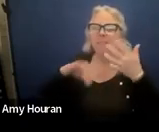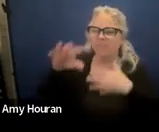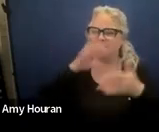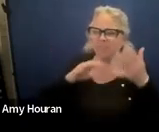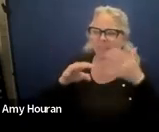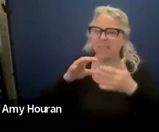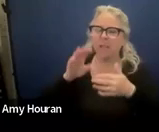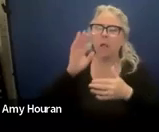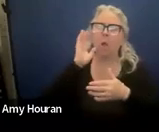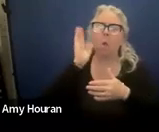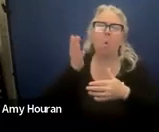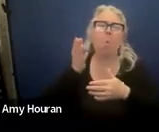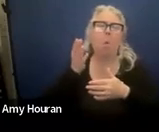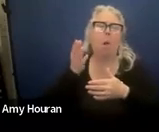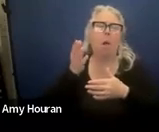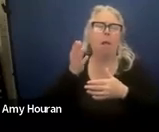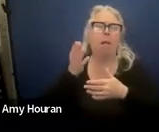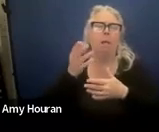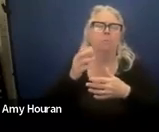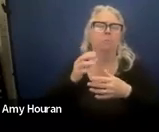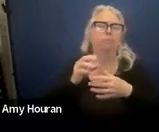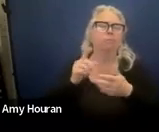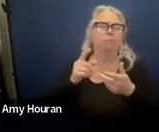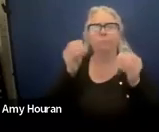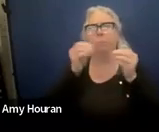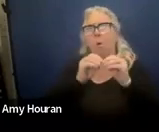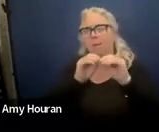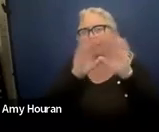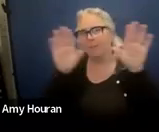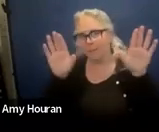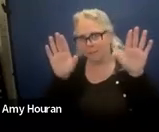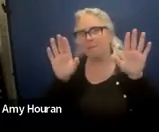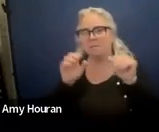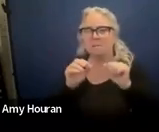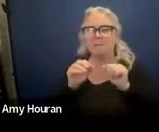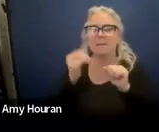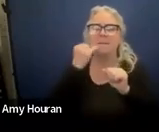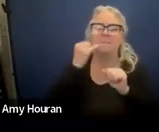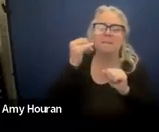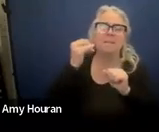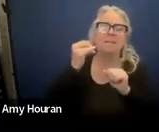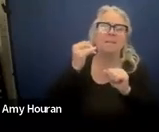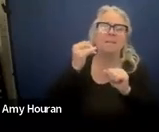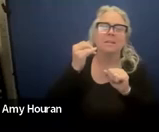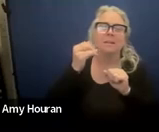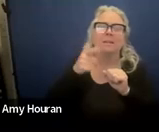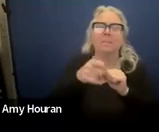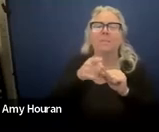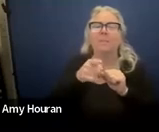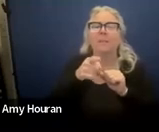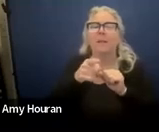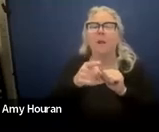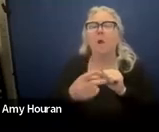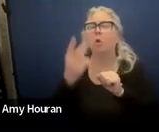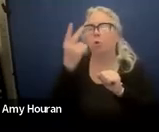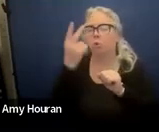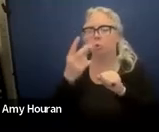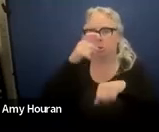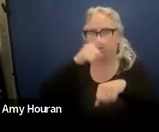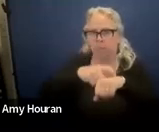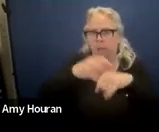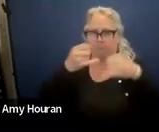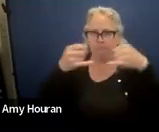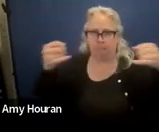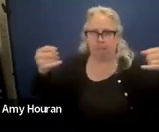my team jump in if i confuse it by explaining it the way i think about it um but looking at this as two timelines so if you have your annual